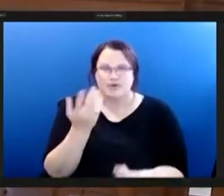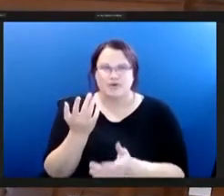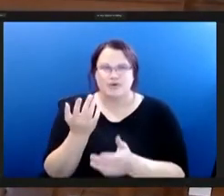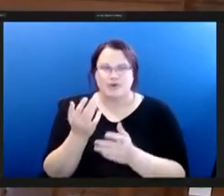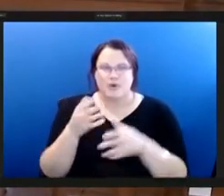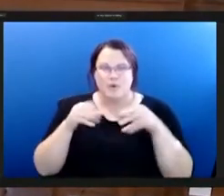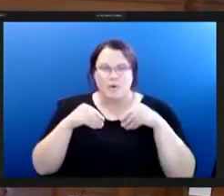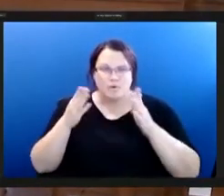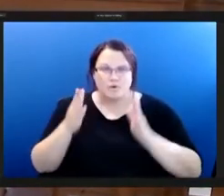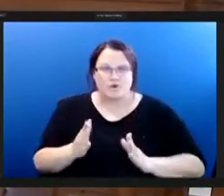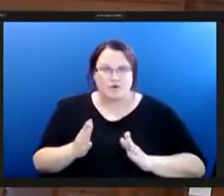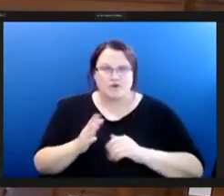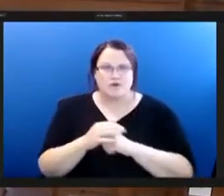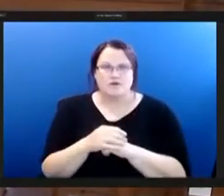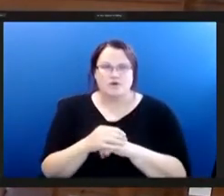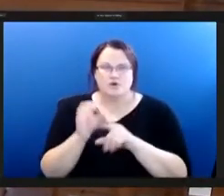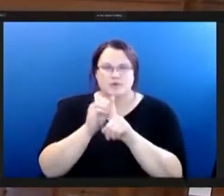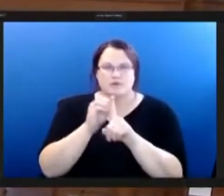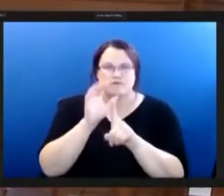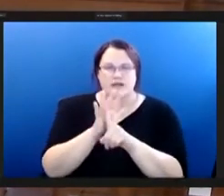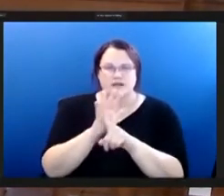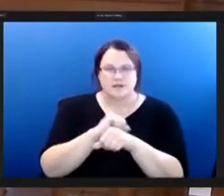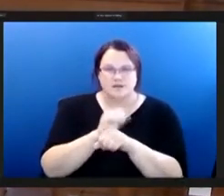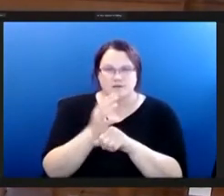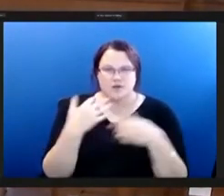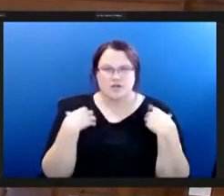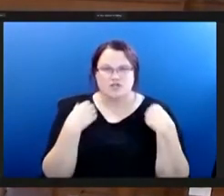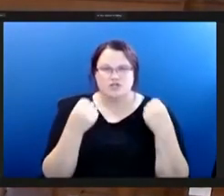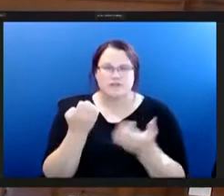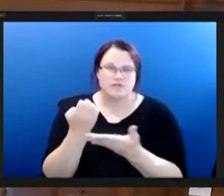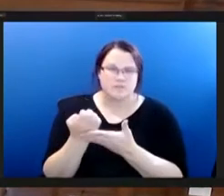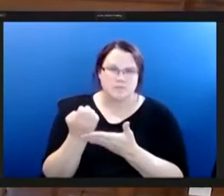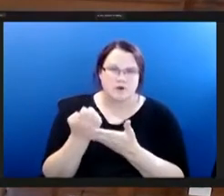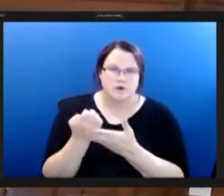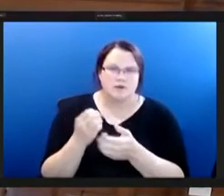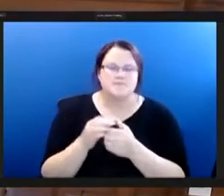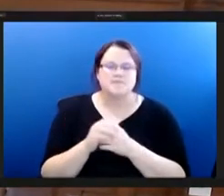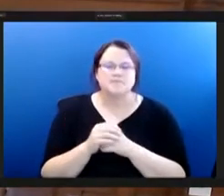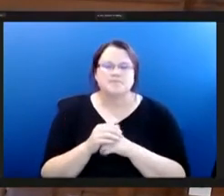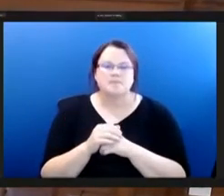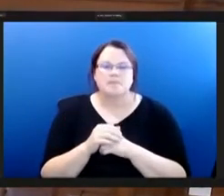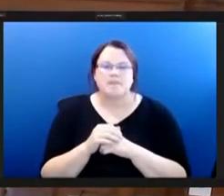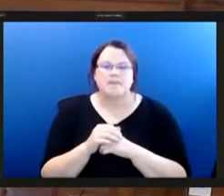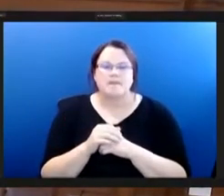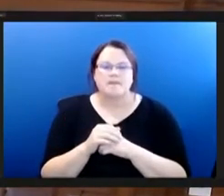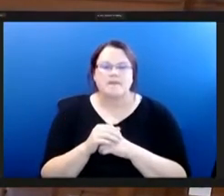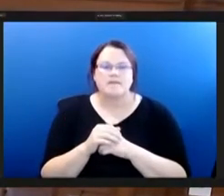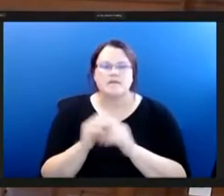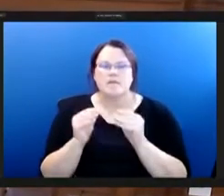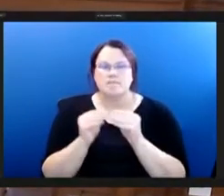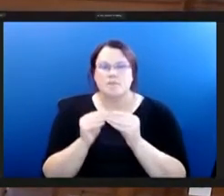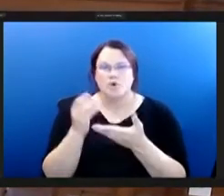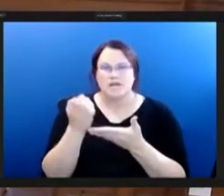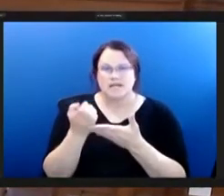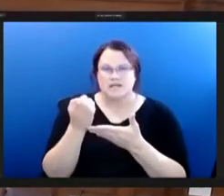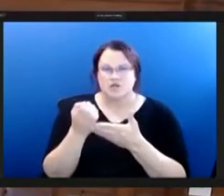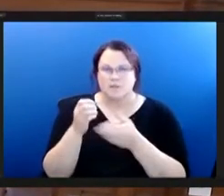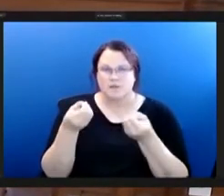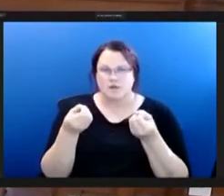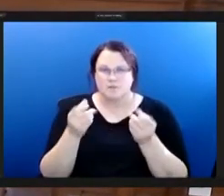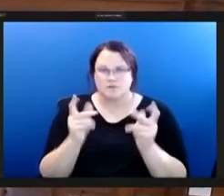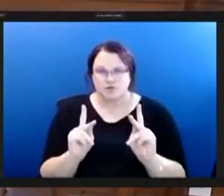who have been battered by the pandemic who strengthen our economy supporting growers and retail outlets means more economic opportunities in our communities